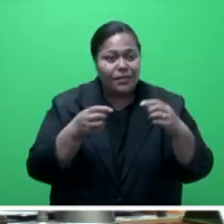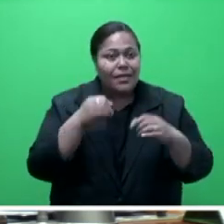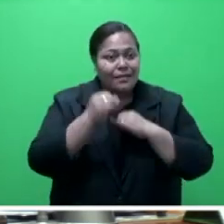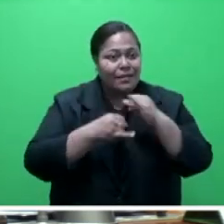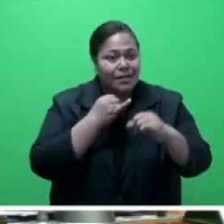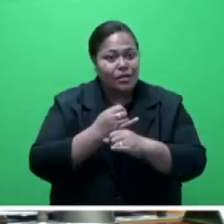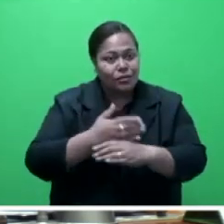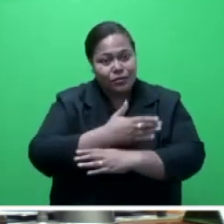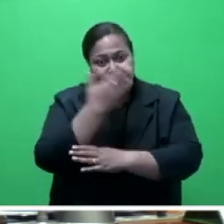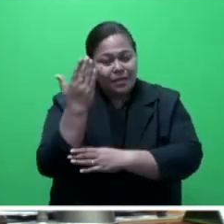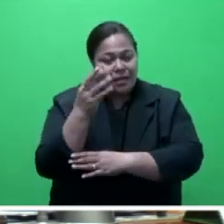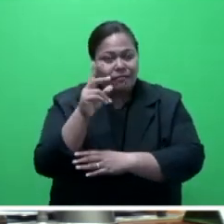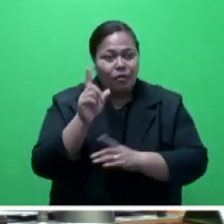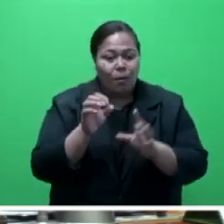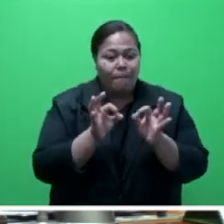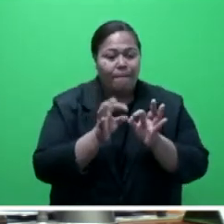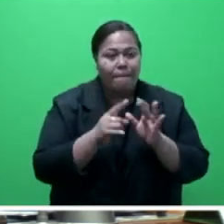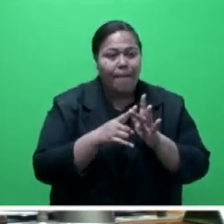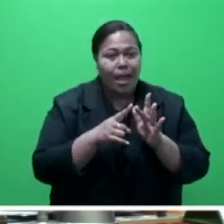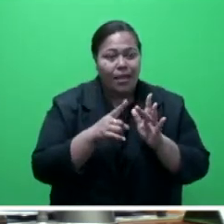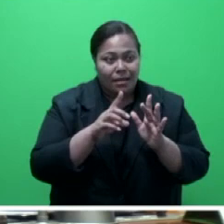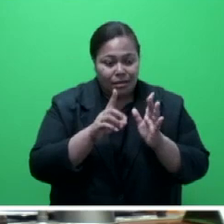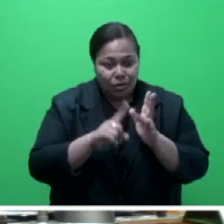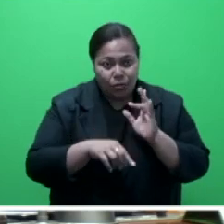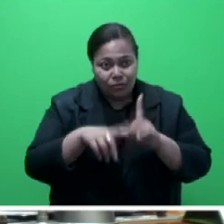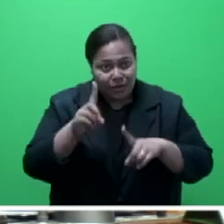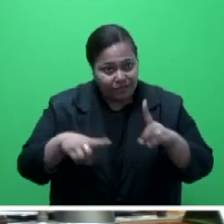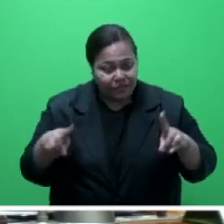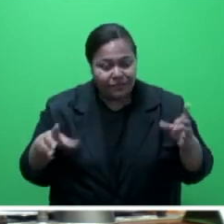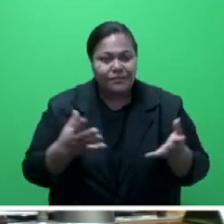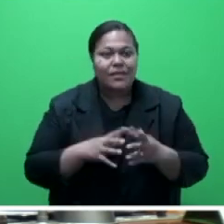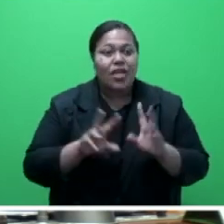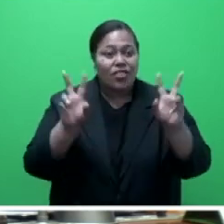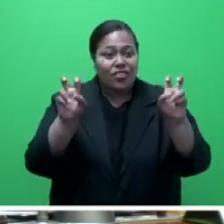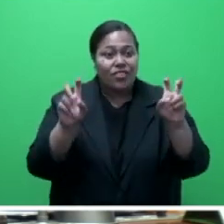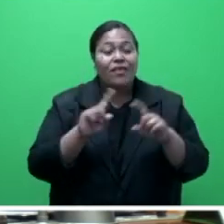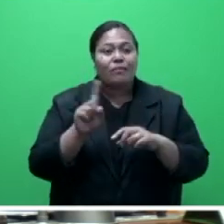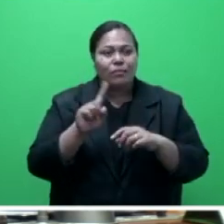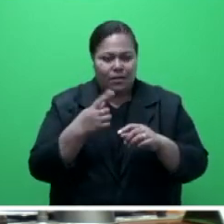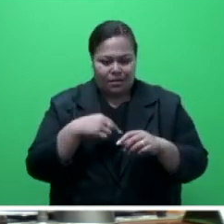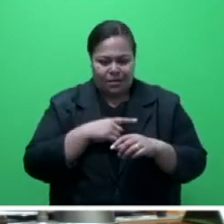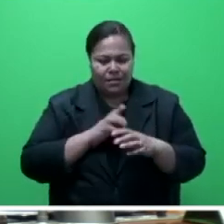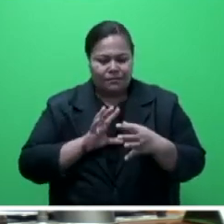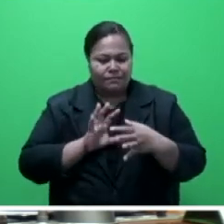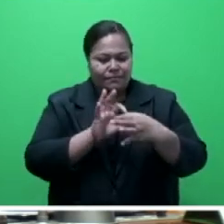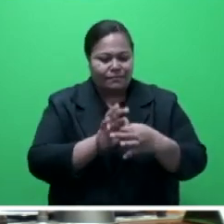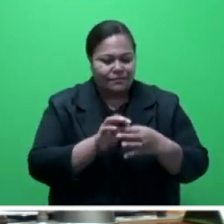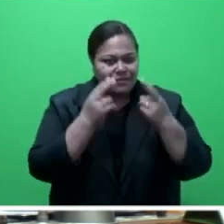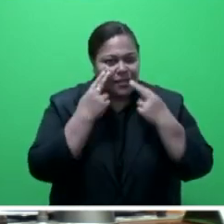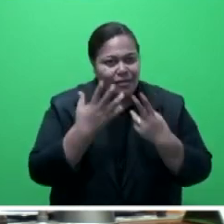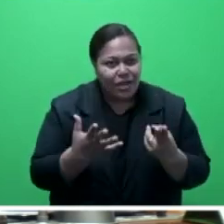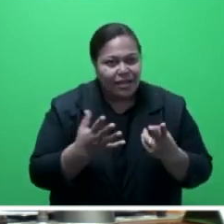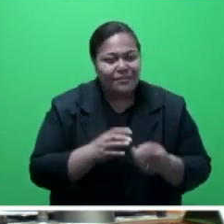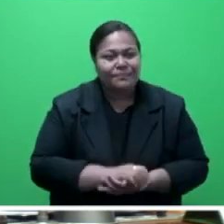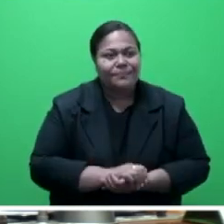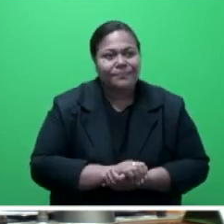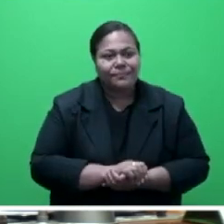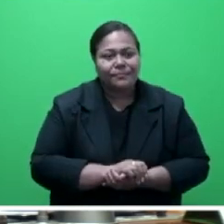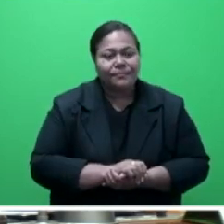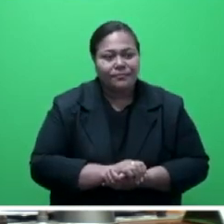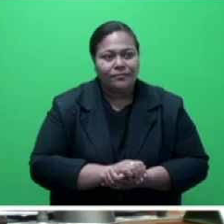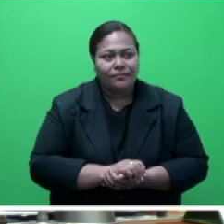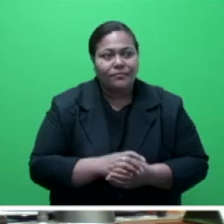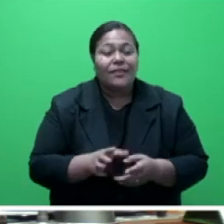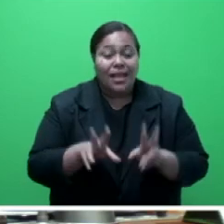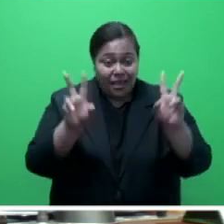under the theme of, quote, our solutions are in nature, unquote. The theme brings to the limelight the importance of a